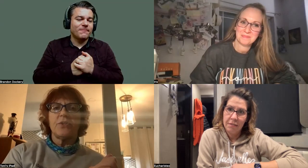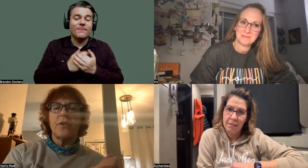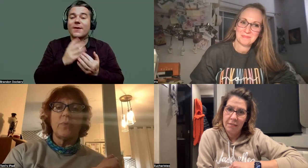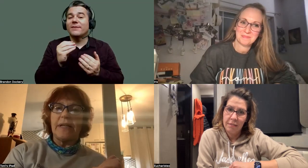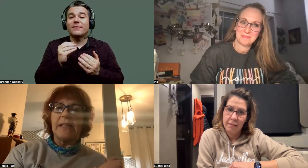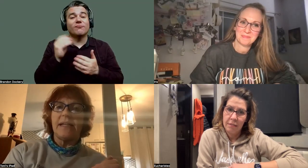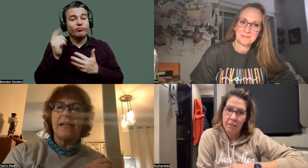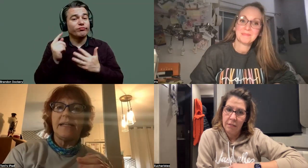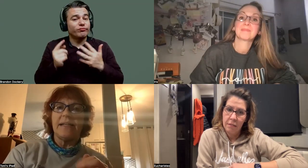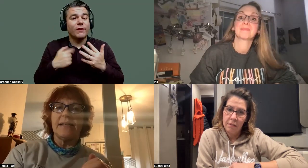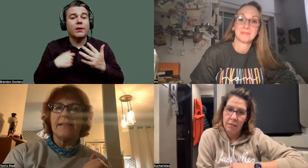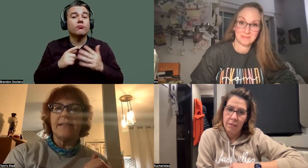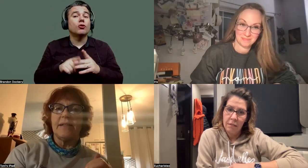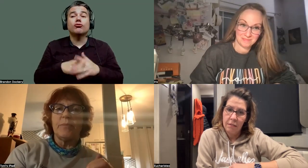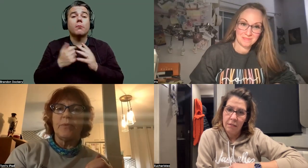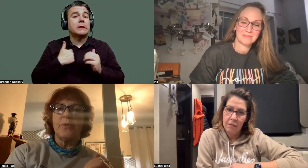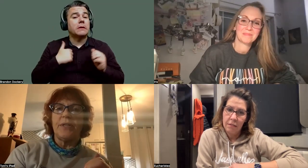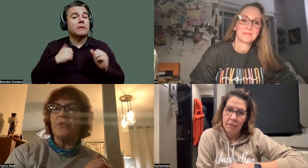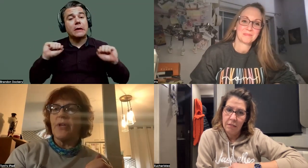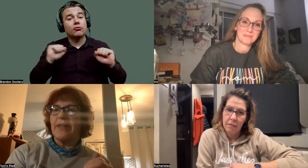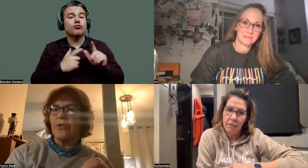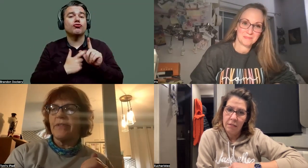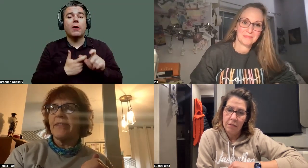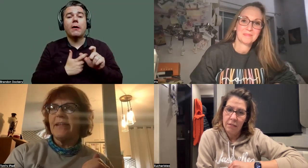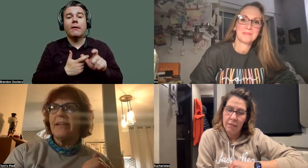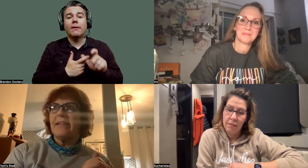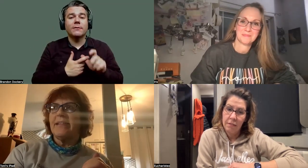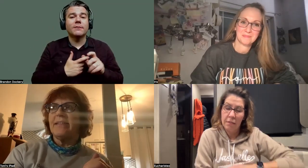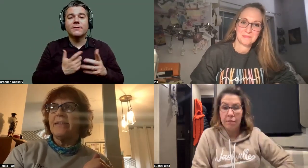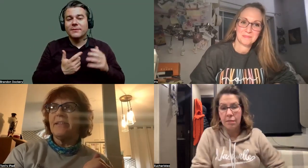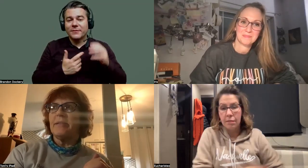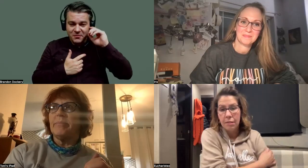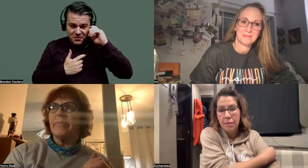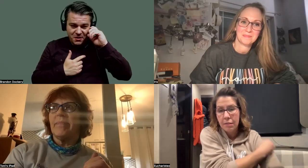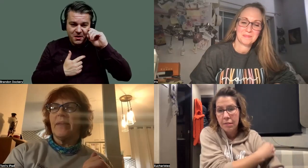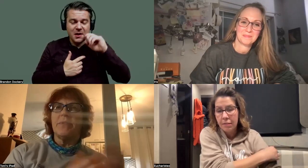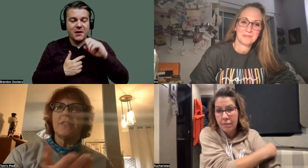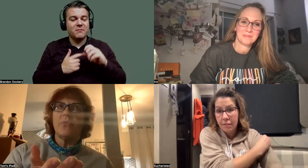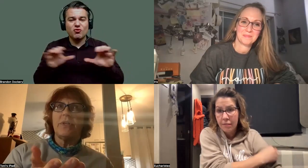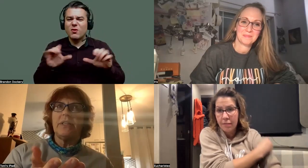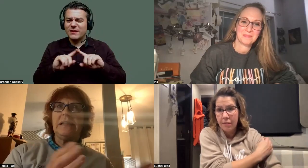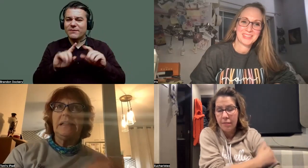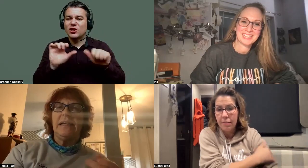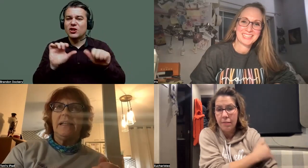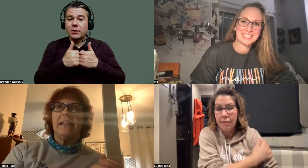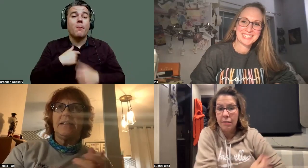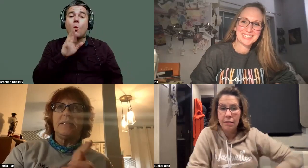that, I started running and doing different challenges. And I'm 63.